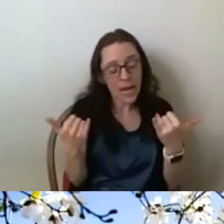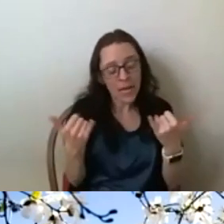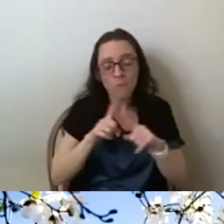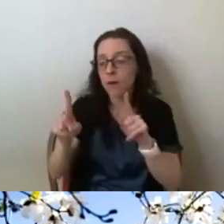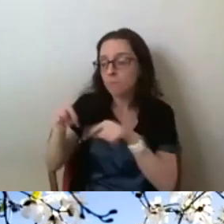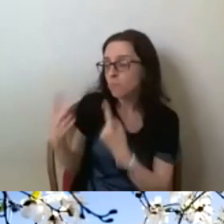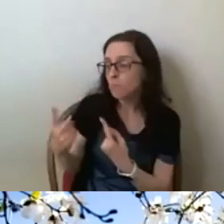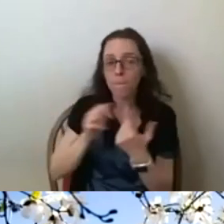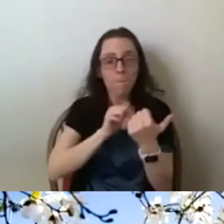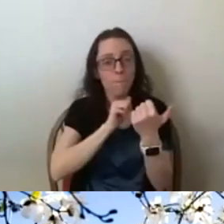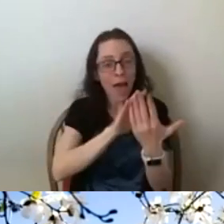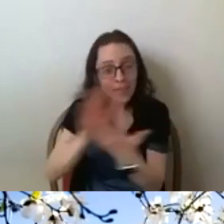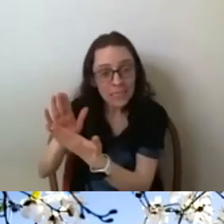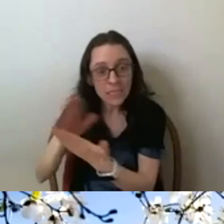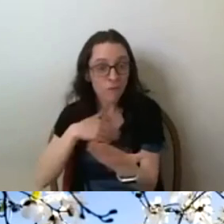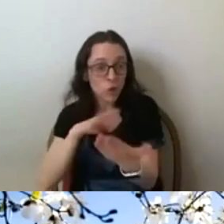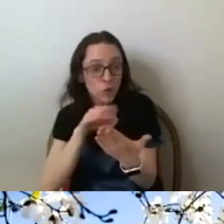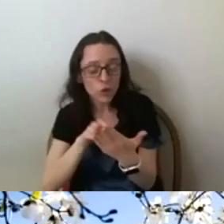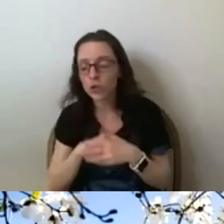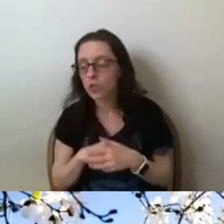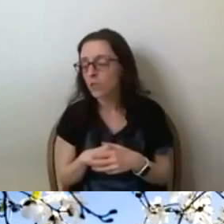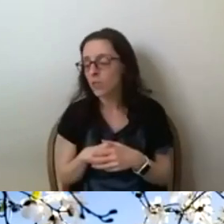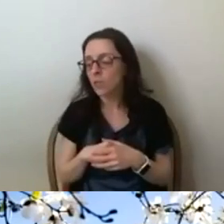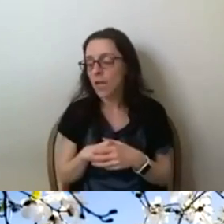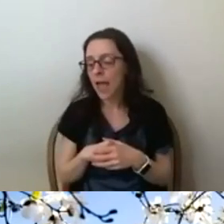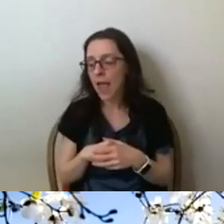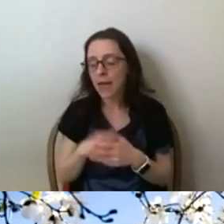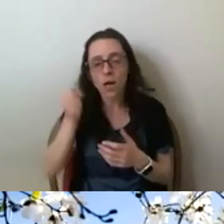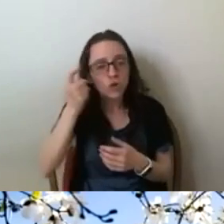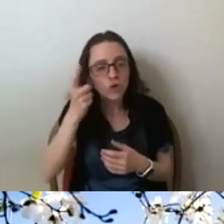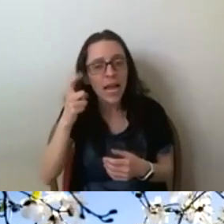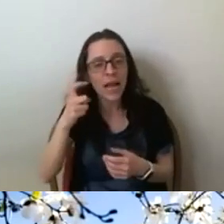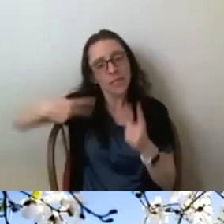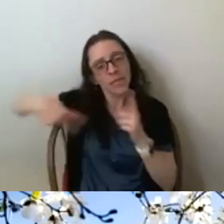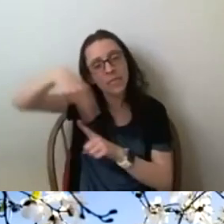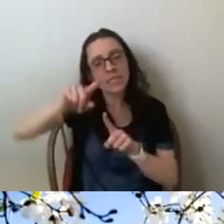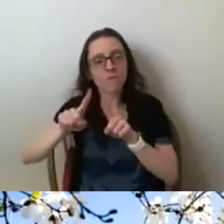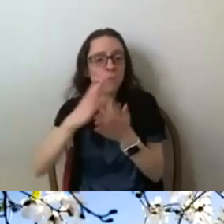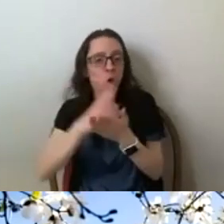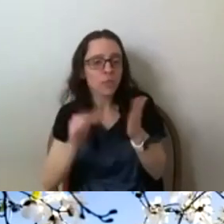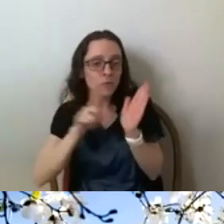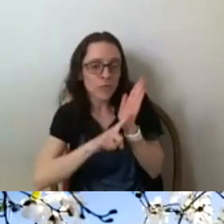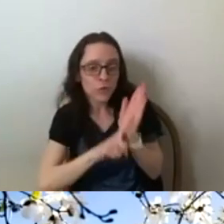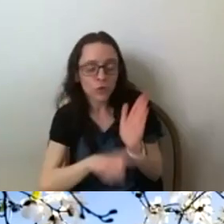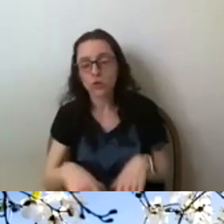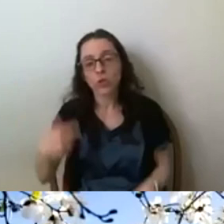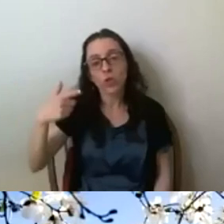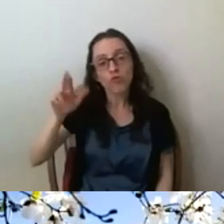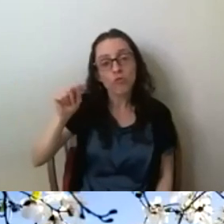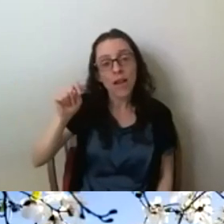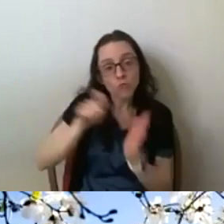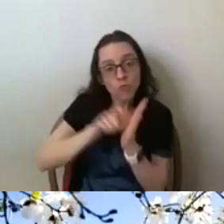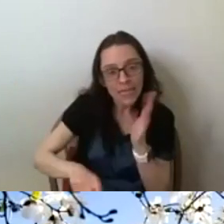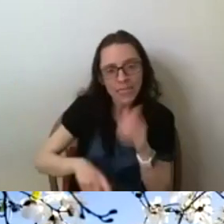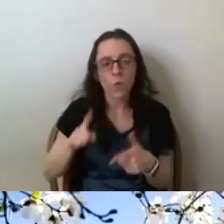and just the exposure to, um, other aspects of research like grant writing or writing the proposal even for this forum,